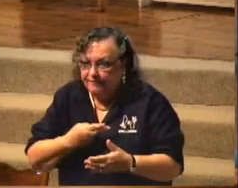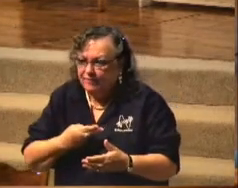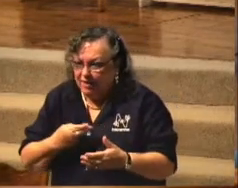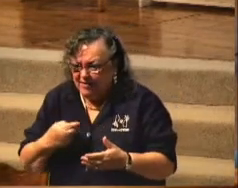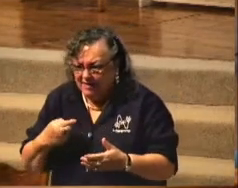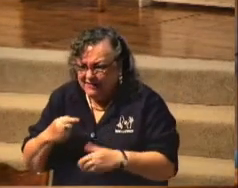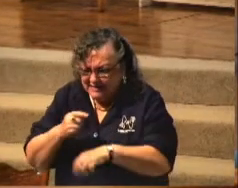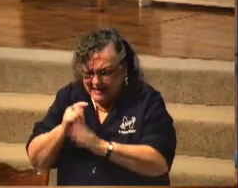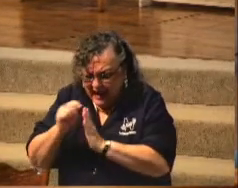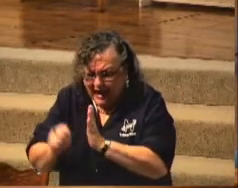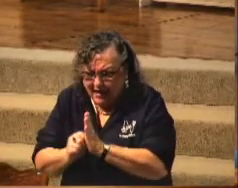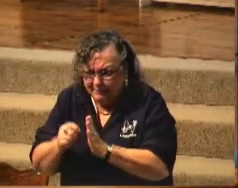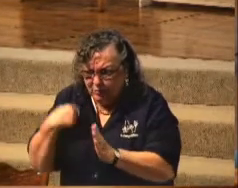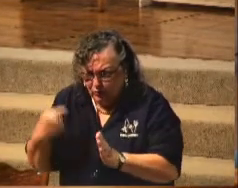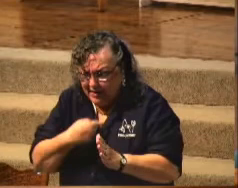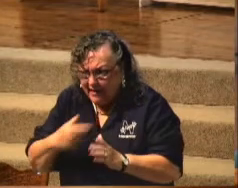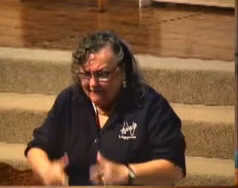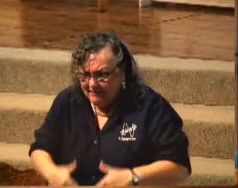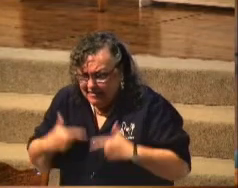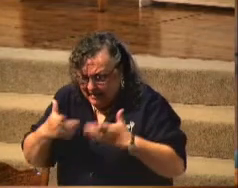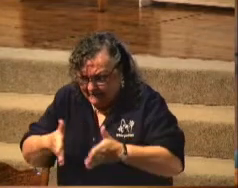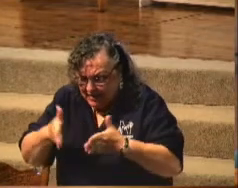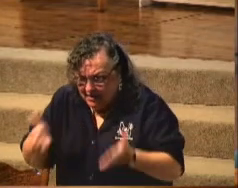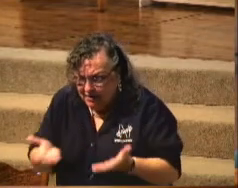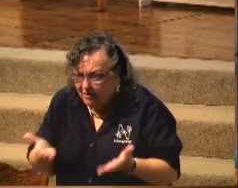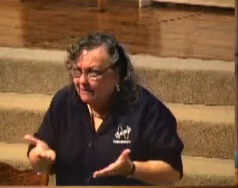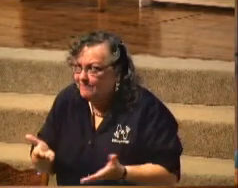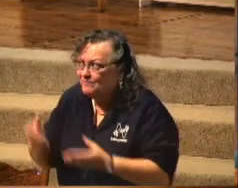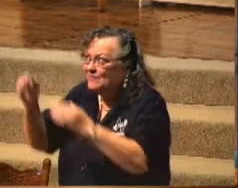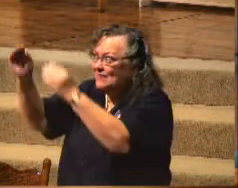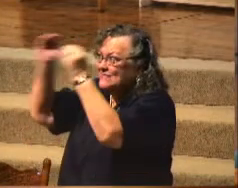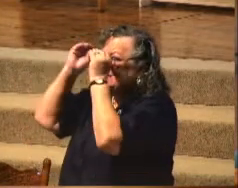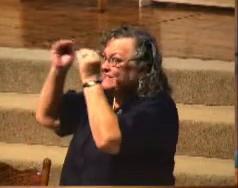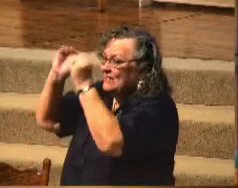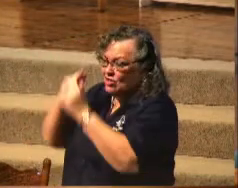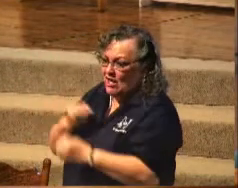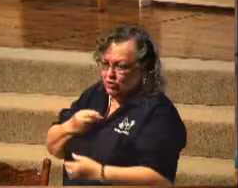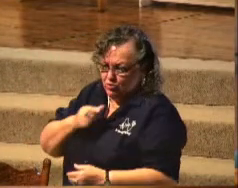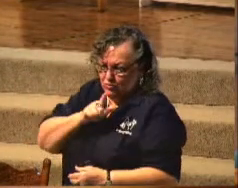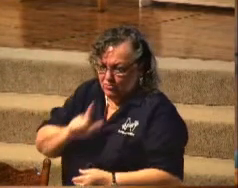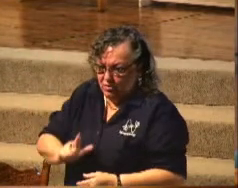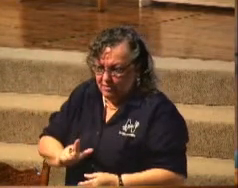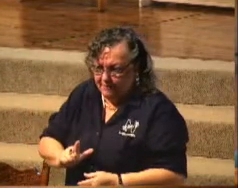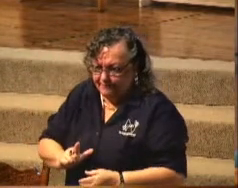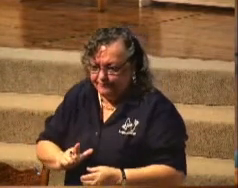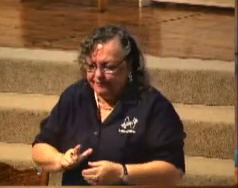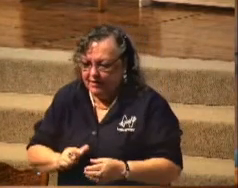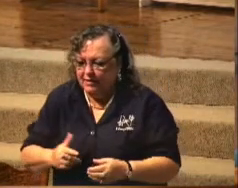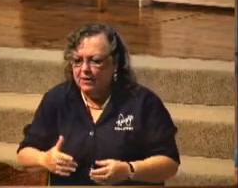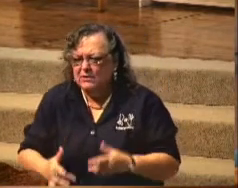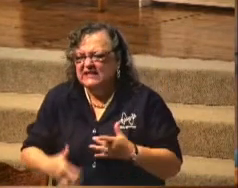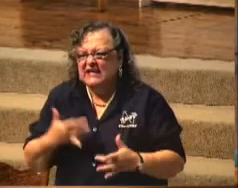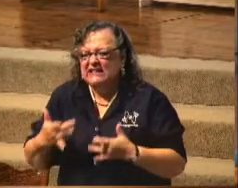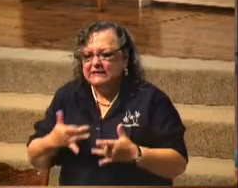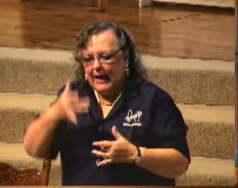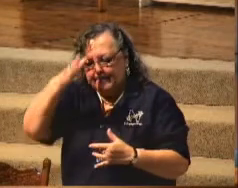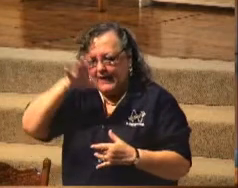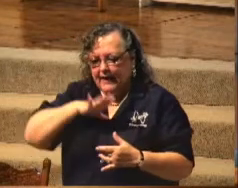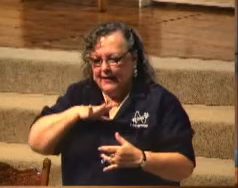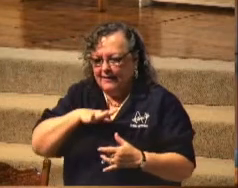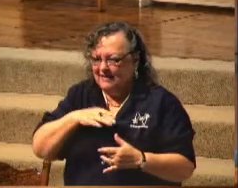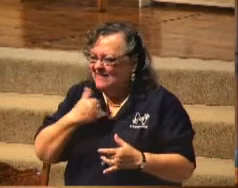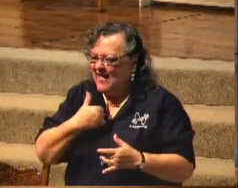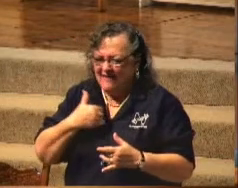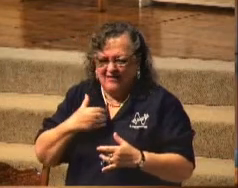to number our days. There's a Christian young man, and he didn't have much opportunity to get a